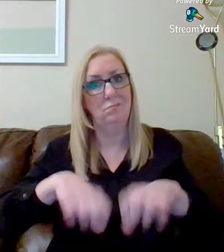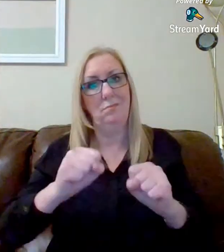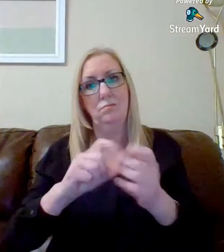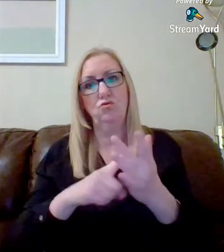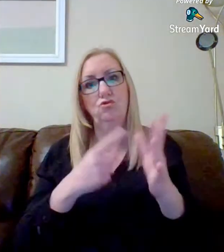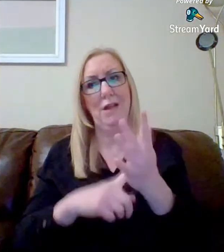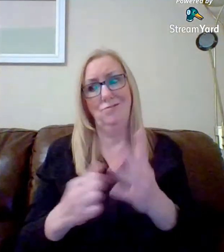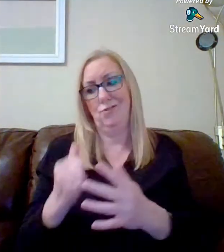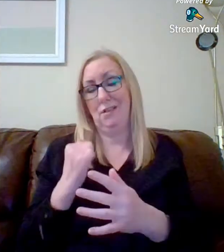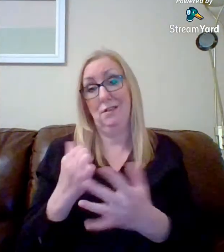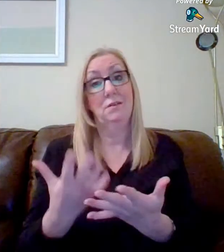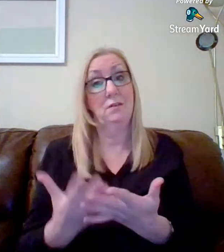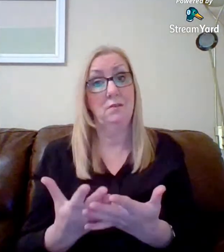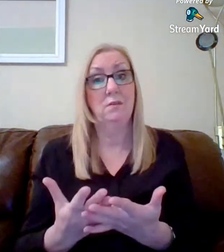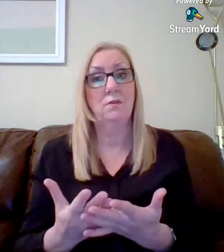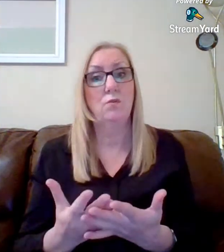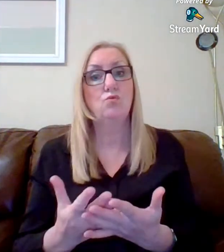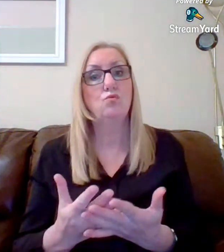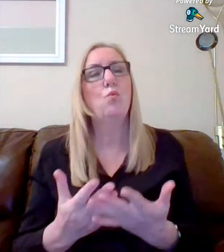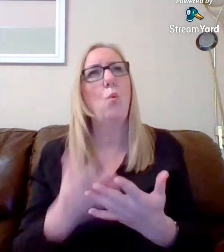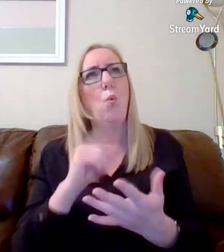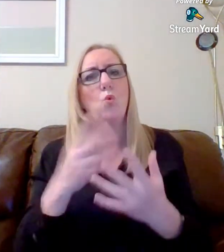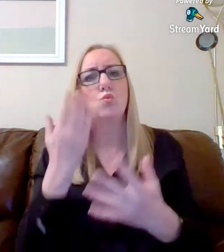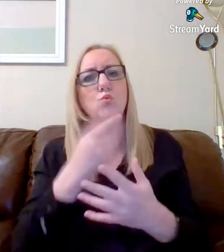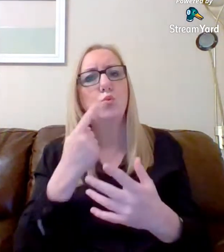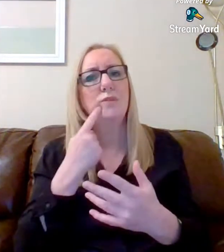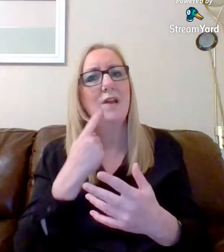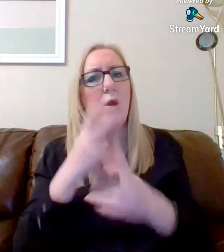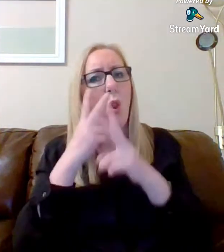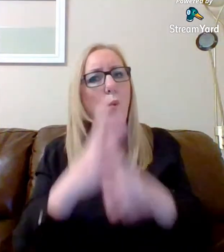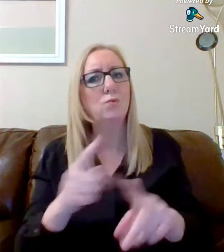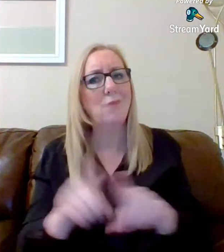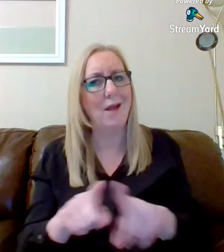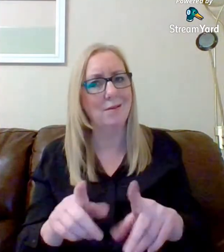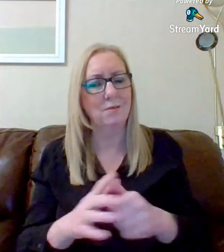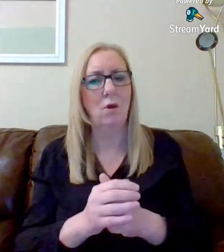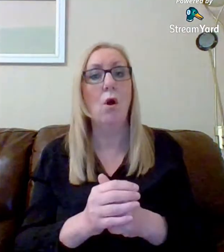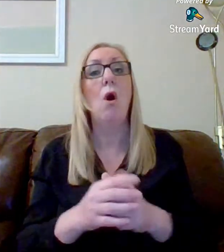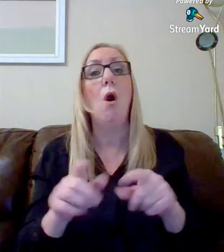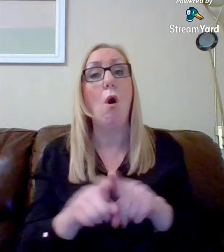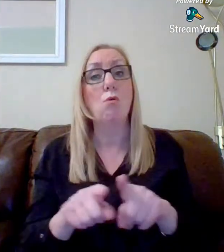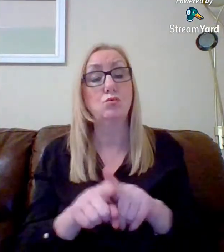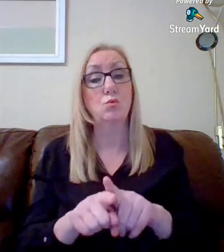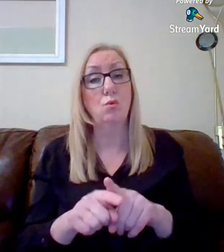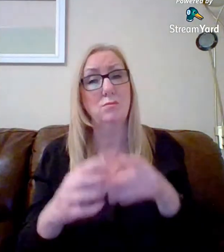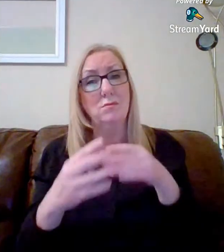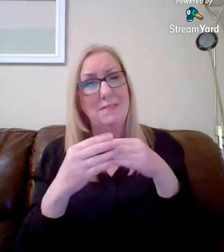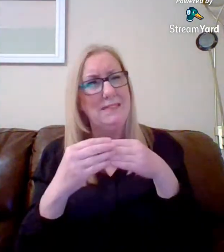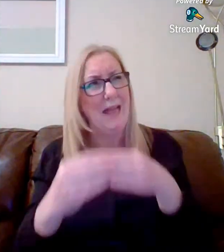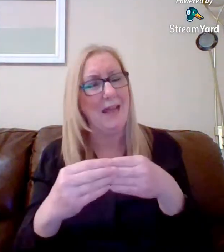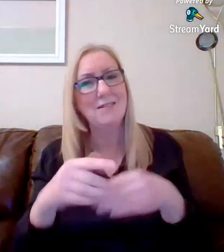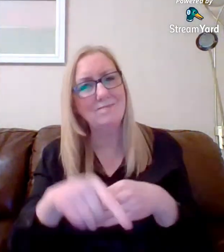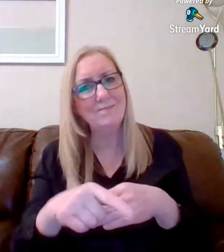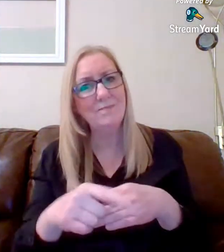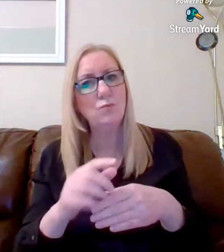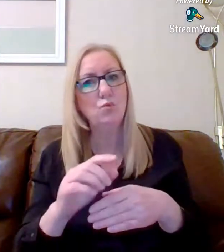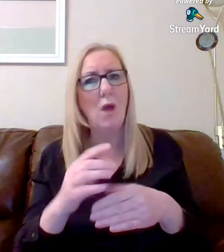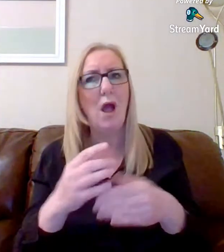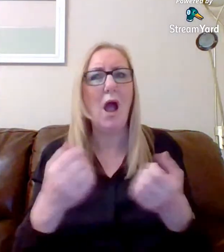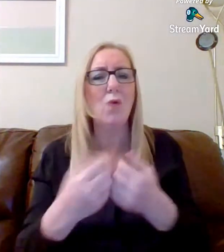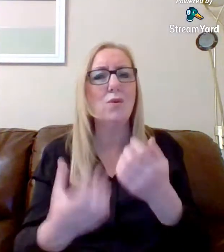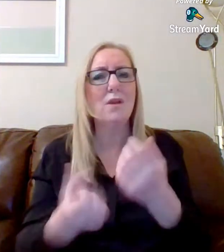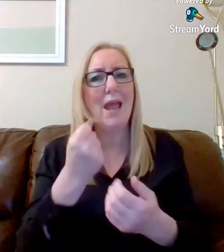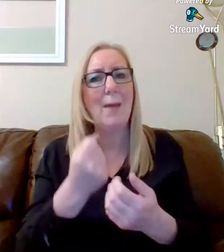in terms of what the school day should look like. And also there are guides that are on the classroom in terms of how to get materials